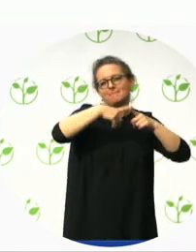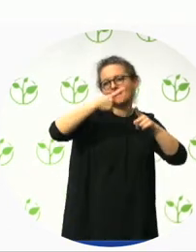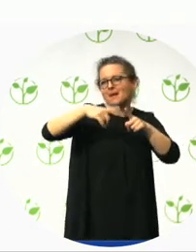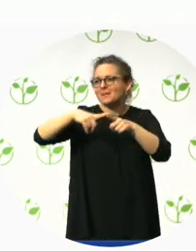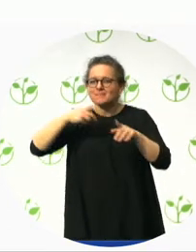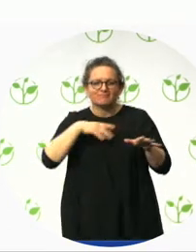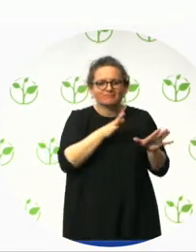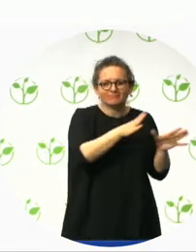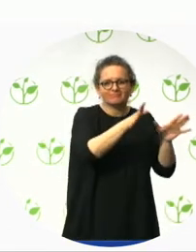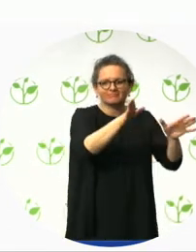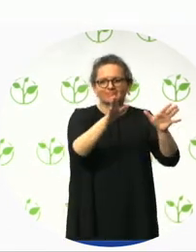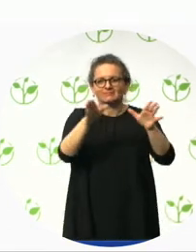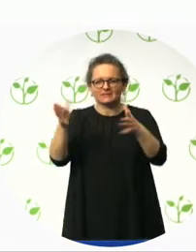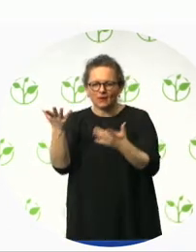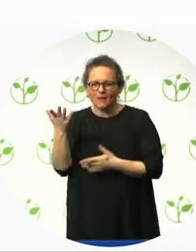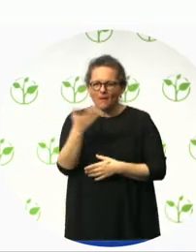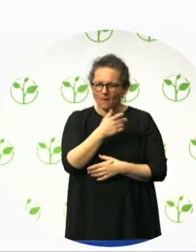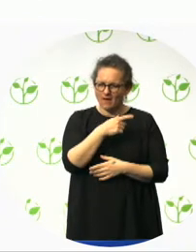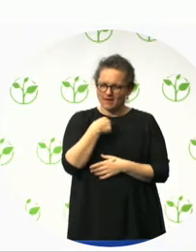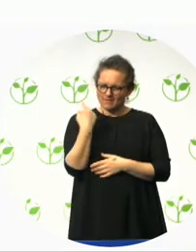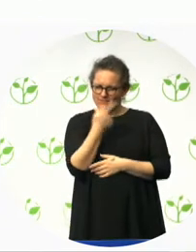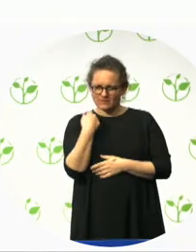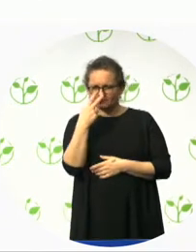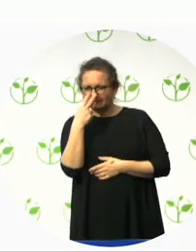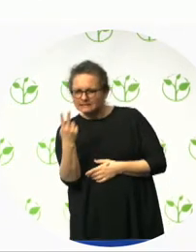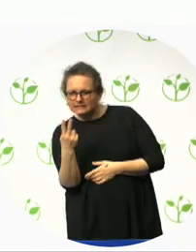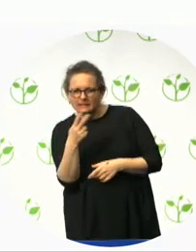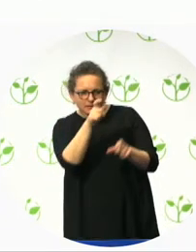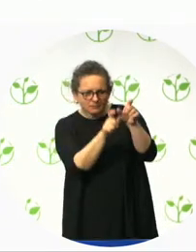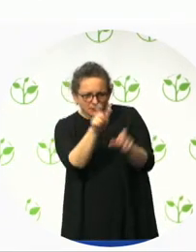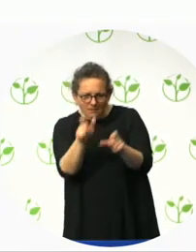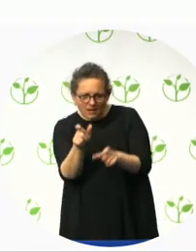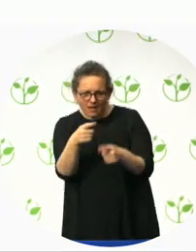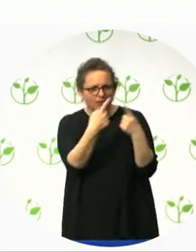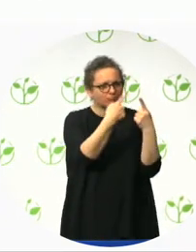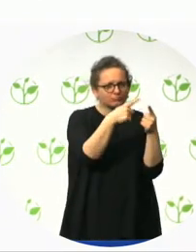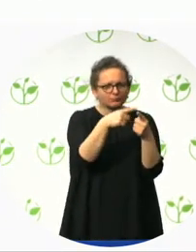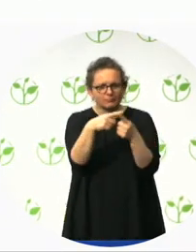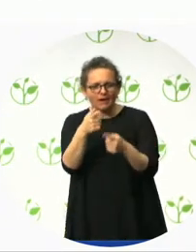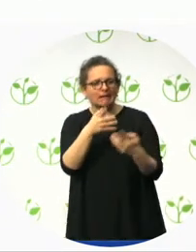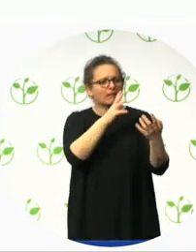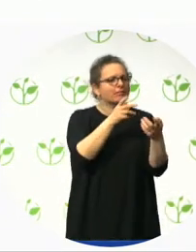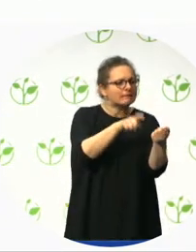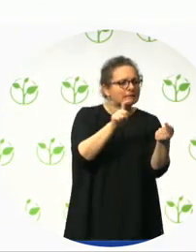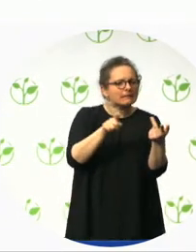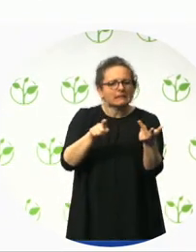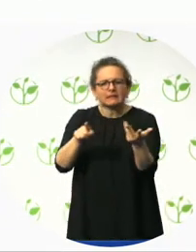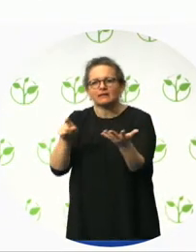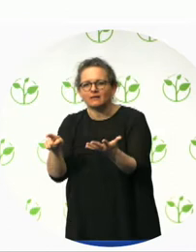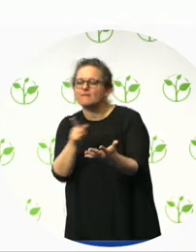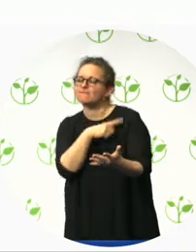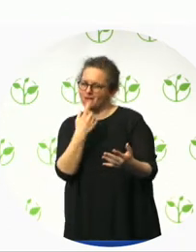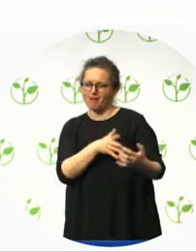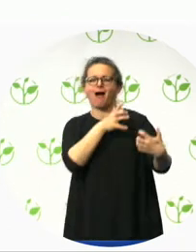requirements. And facilities and services that are just more accessible. The Northwall Quay Fusion programme is also involved